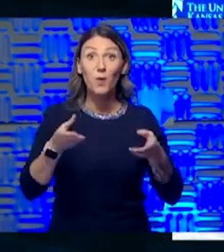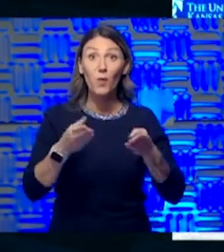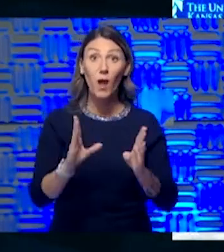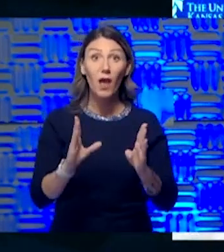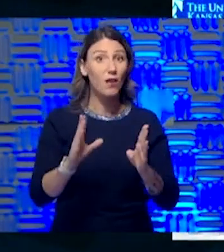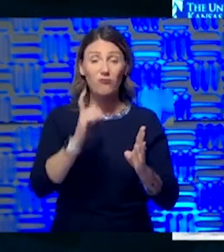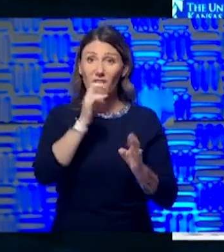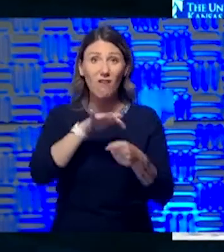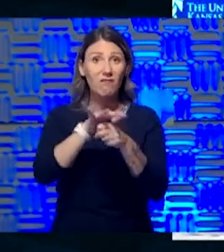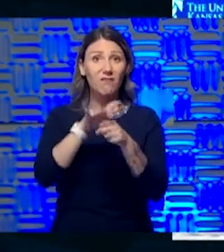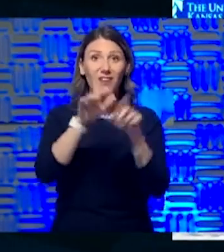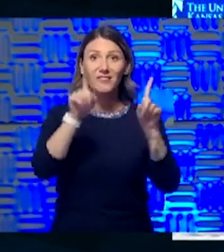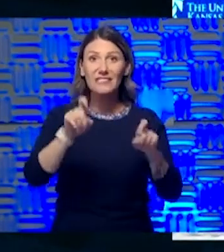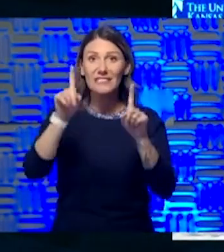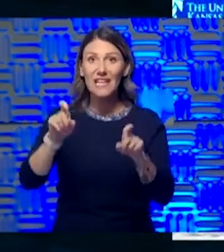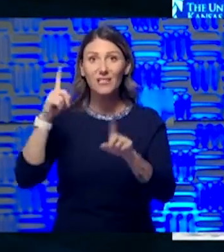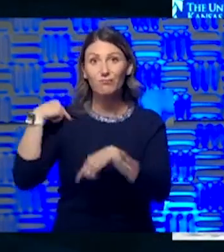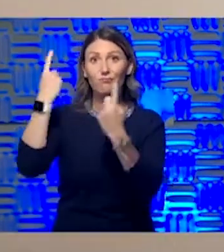for so long.